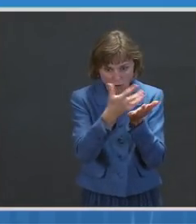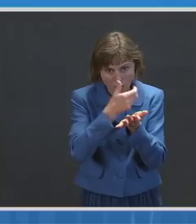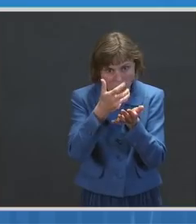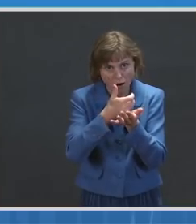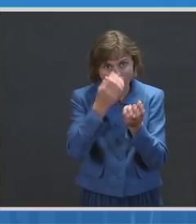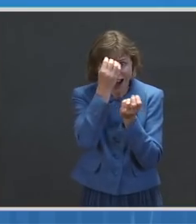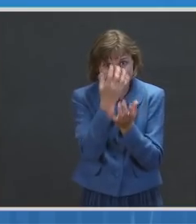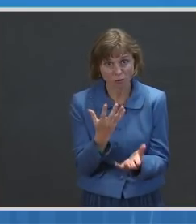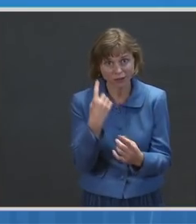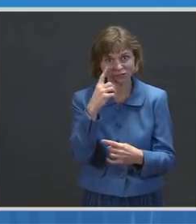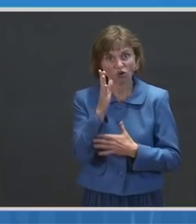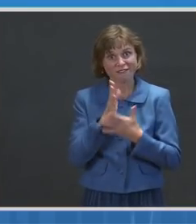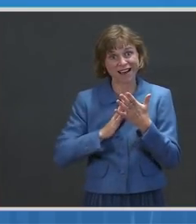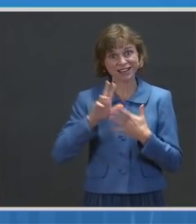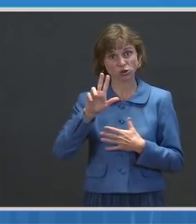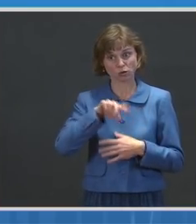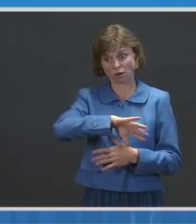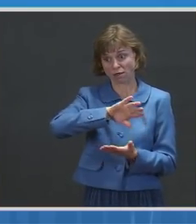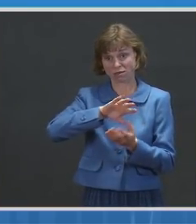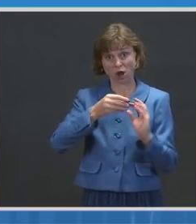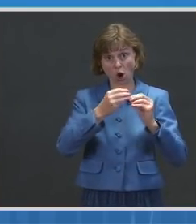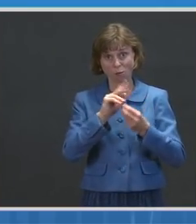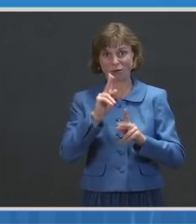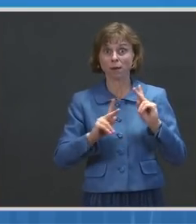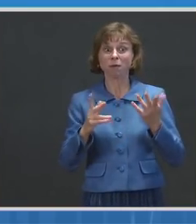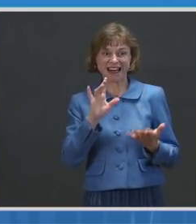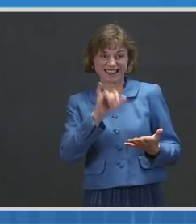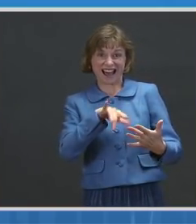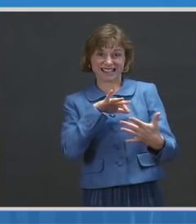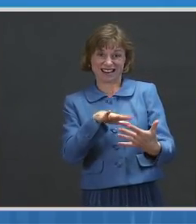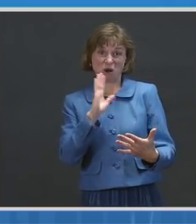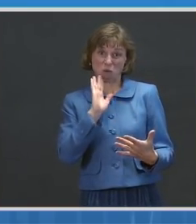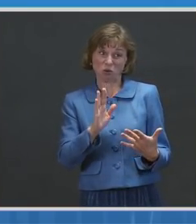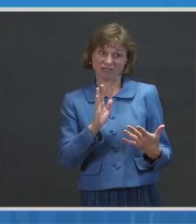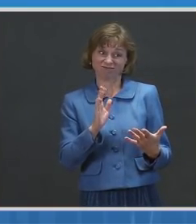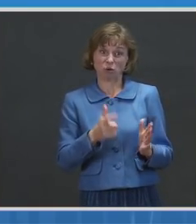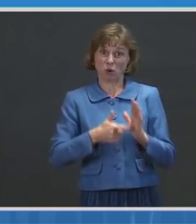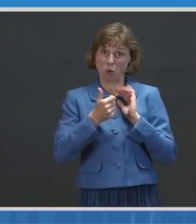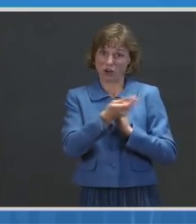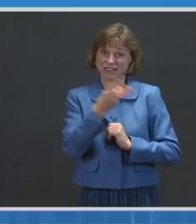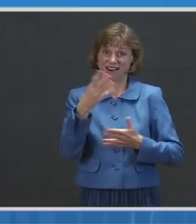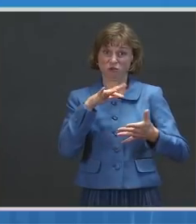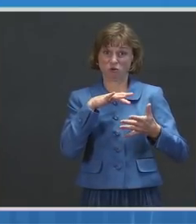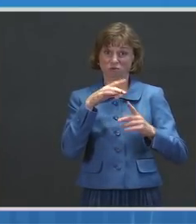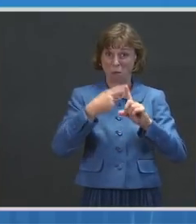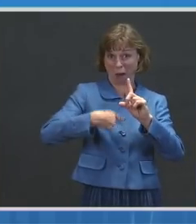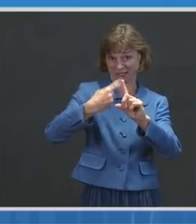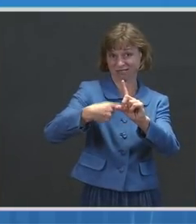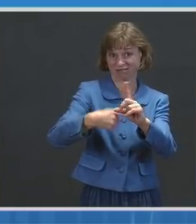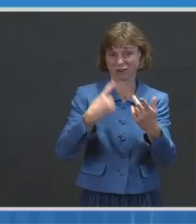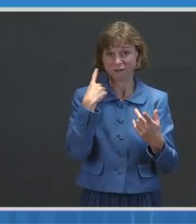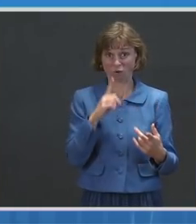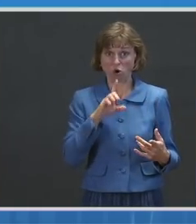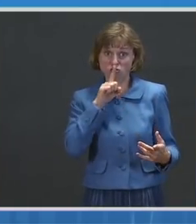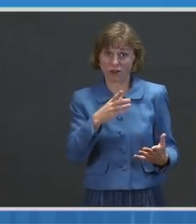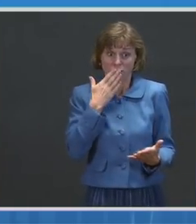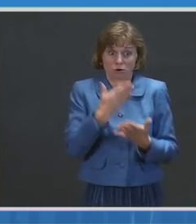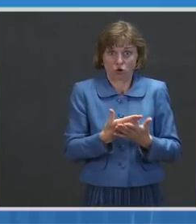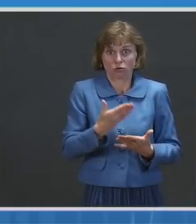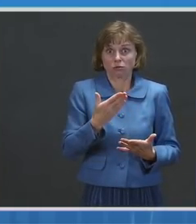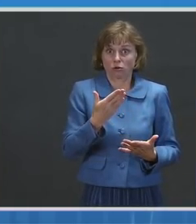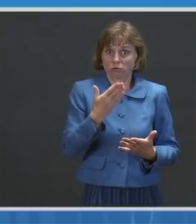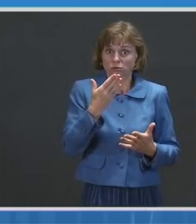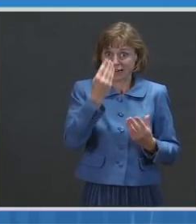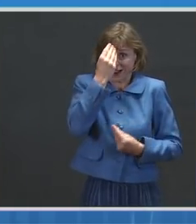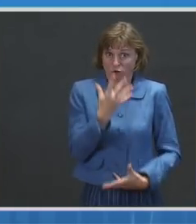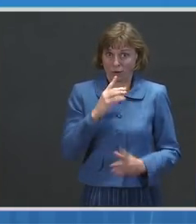people, that that study, with all due respect, would take several months to get a meaningful answer. At that time,